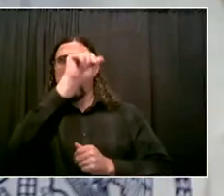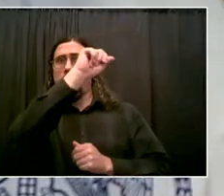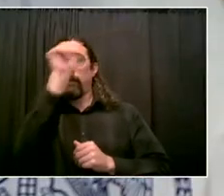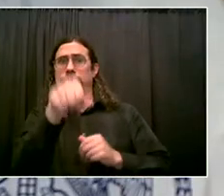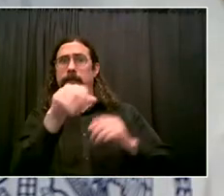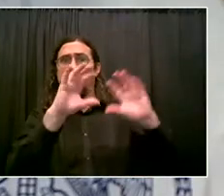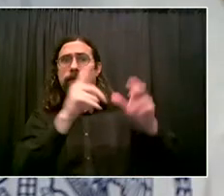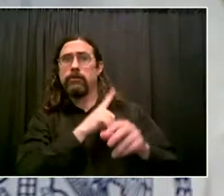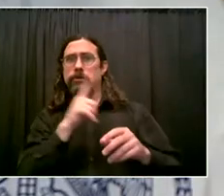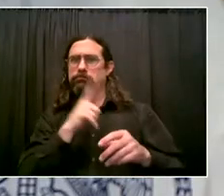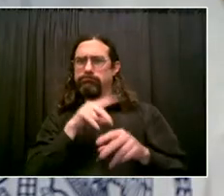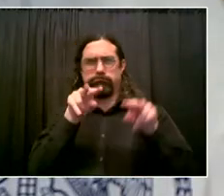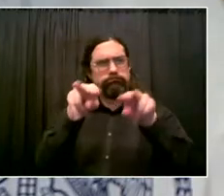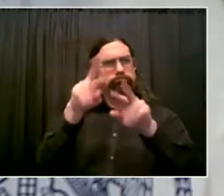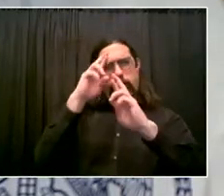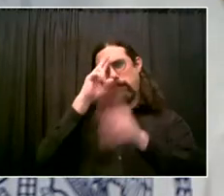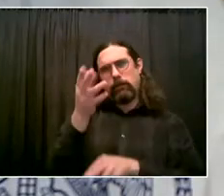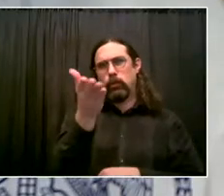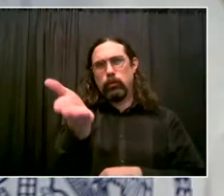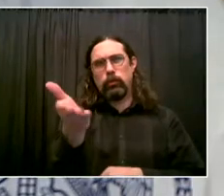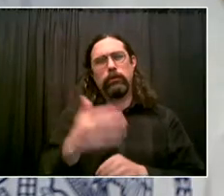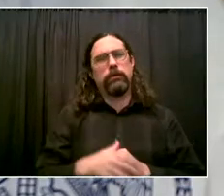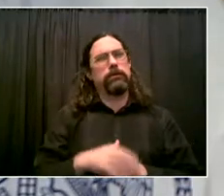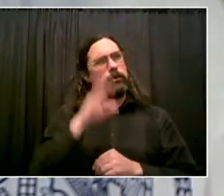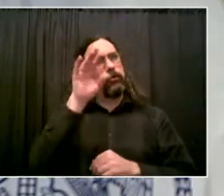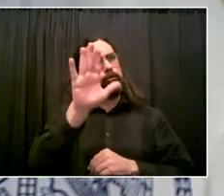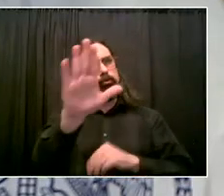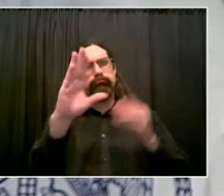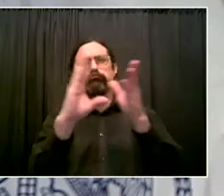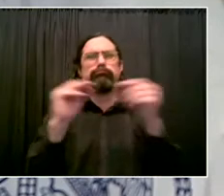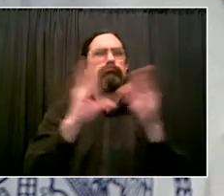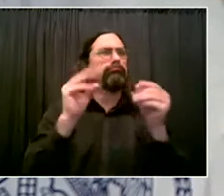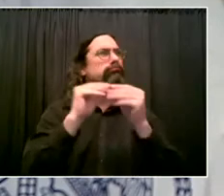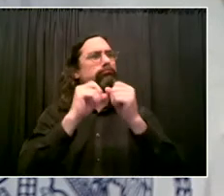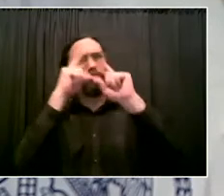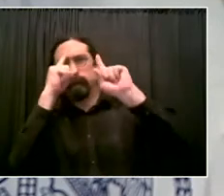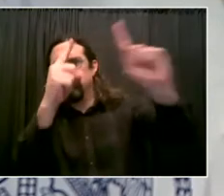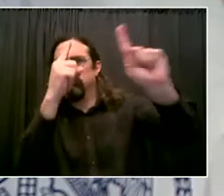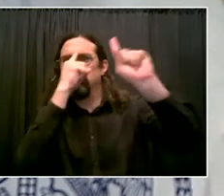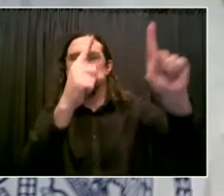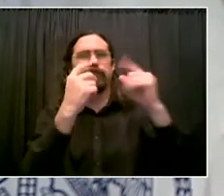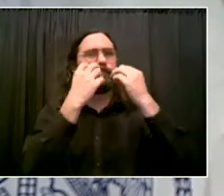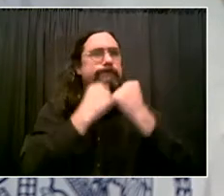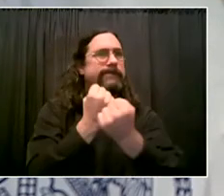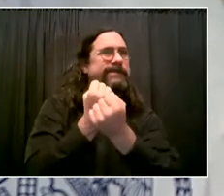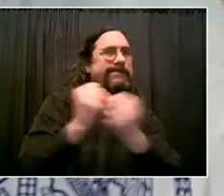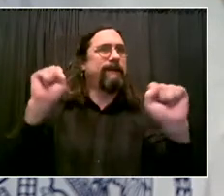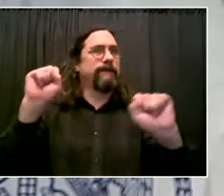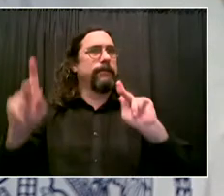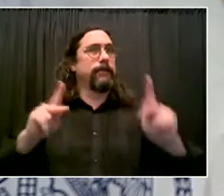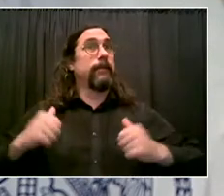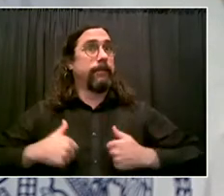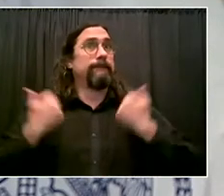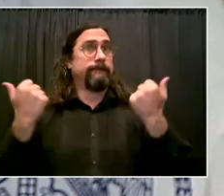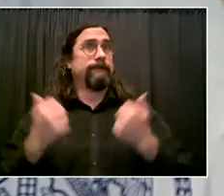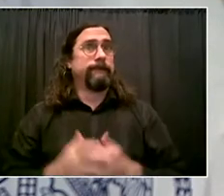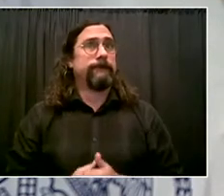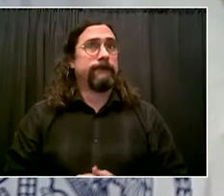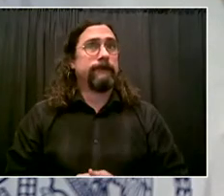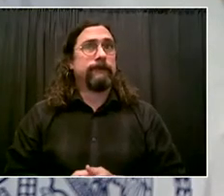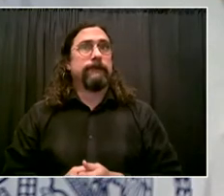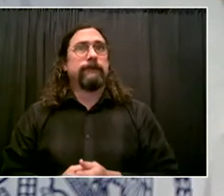want to hear from another assembly member who really cares about these issues. He and I spoke recently about